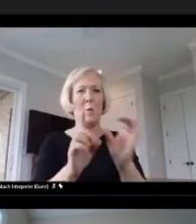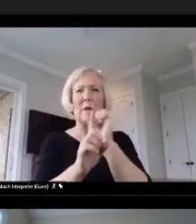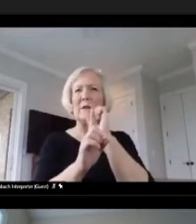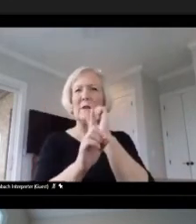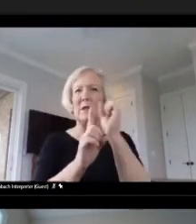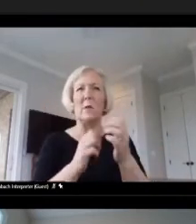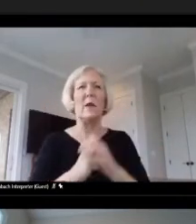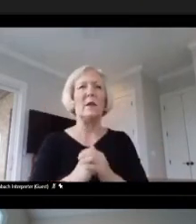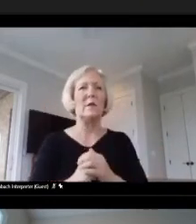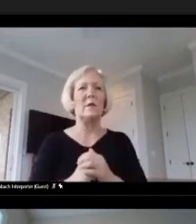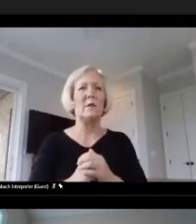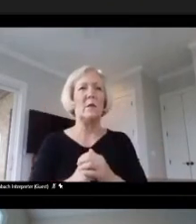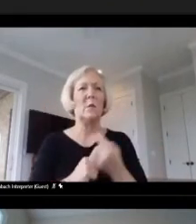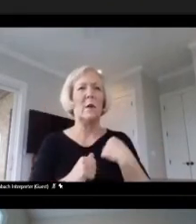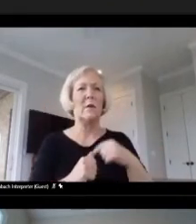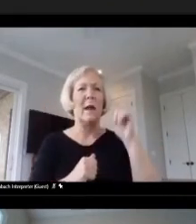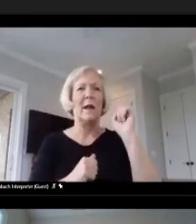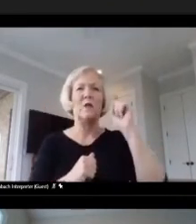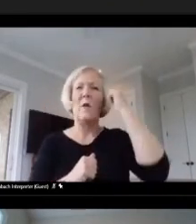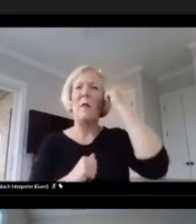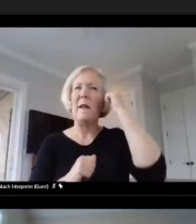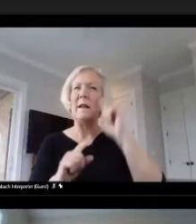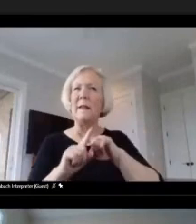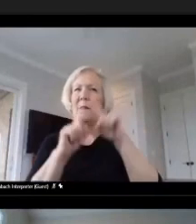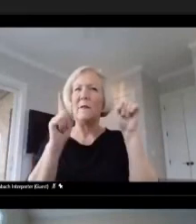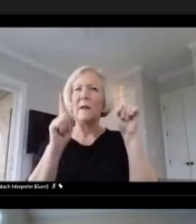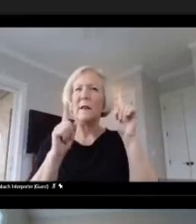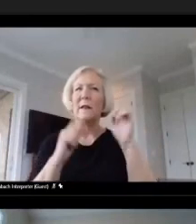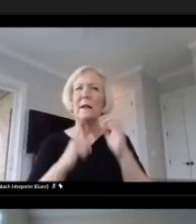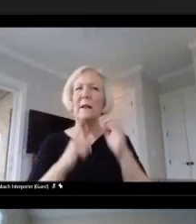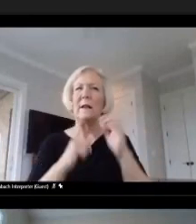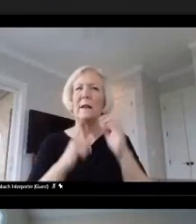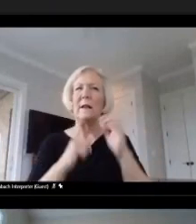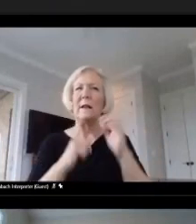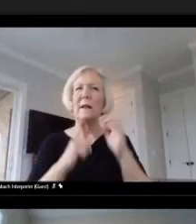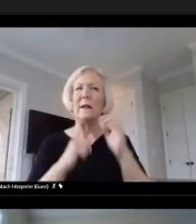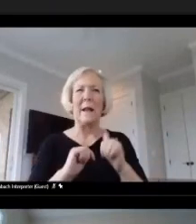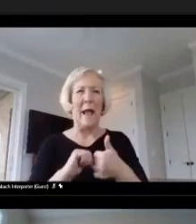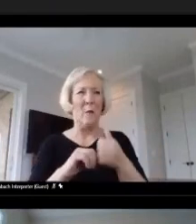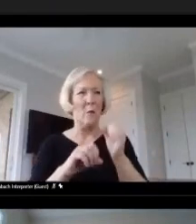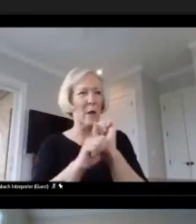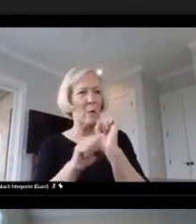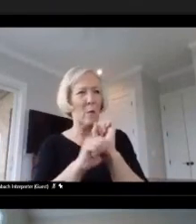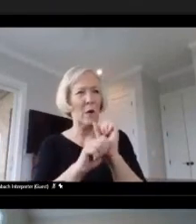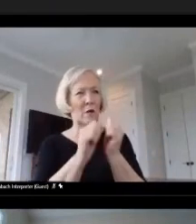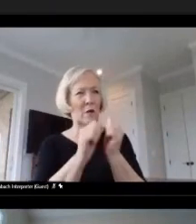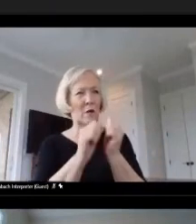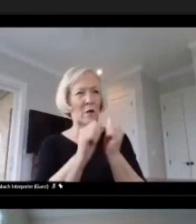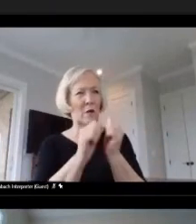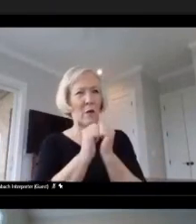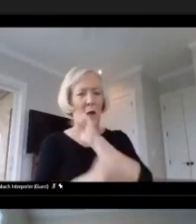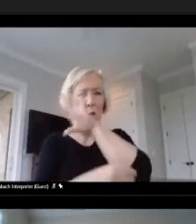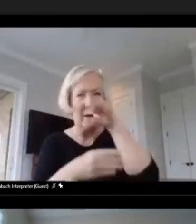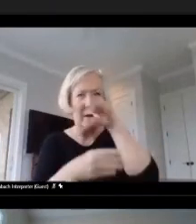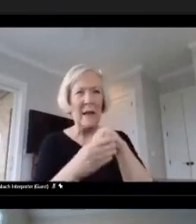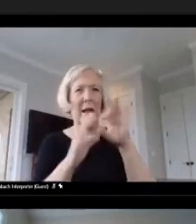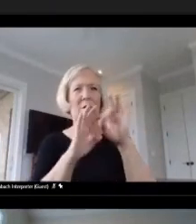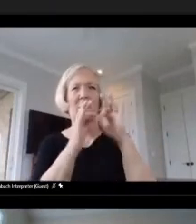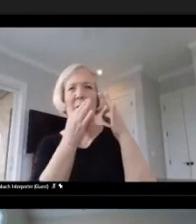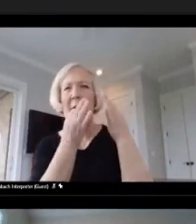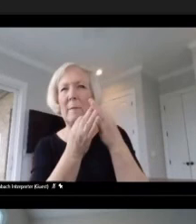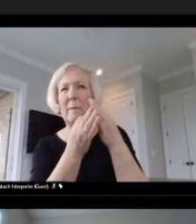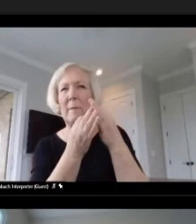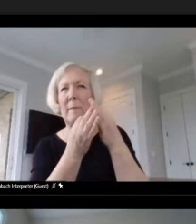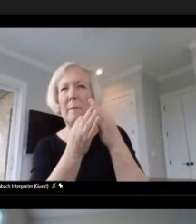We've had to think differently about the way that we work together and the way that we engage families and we engage students.